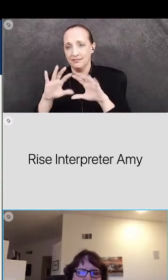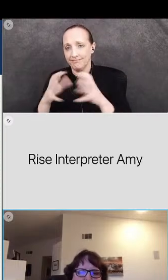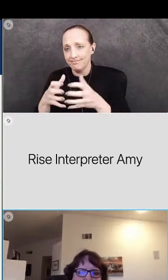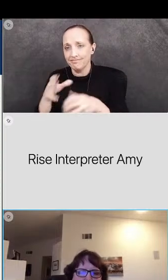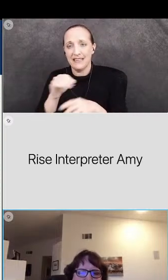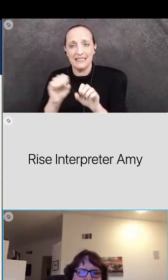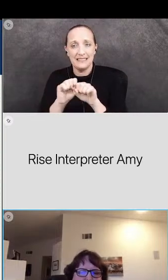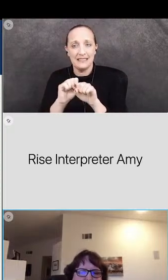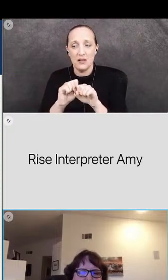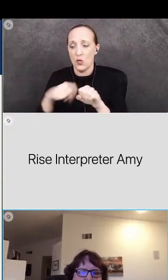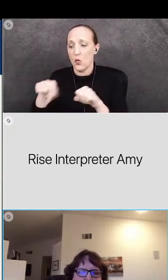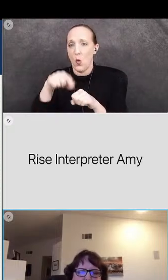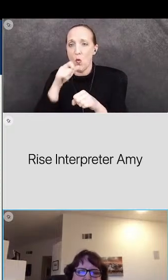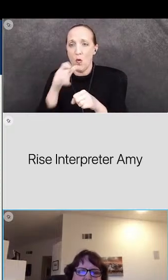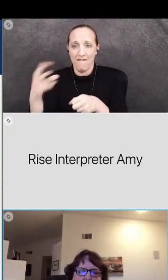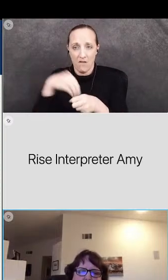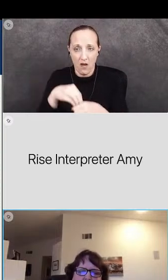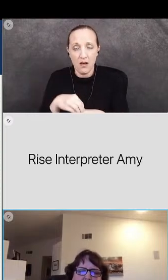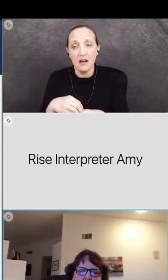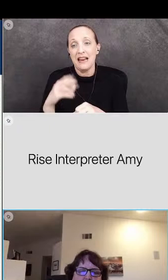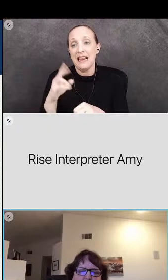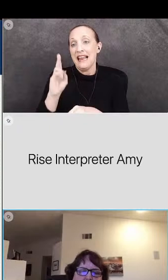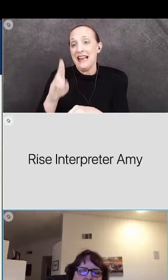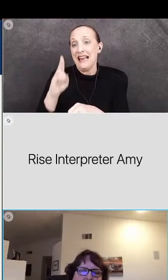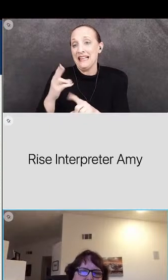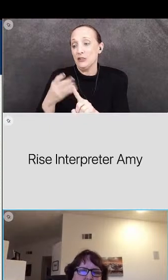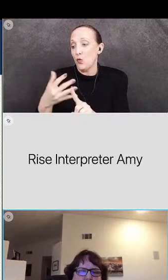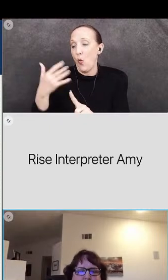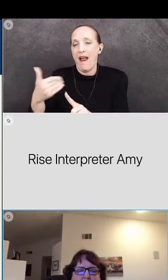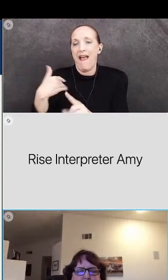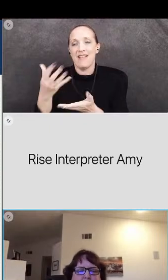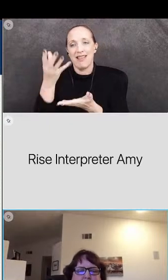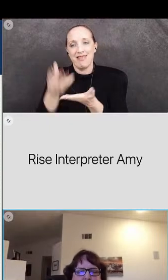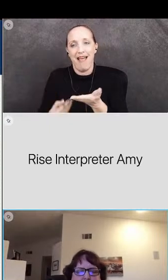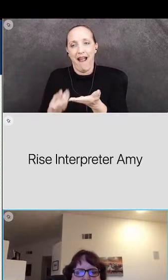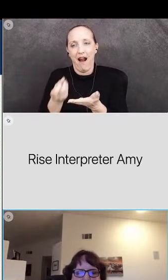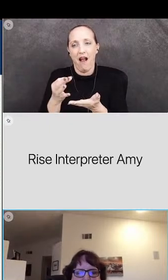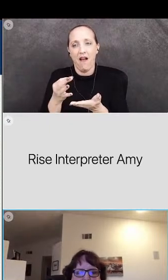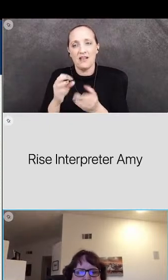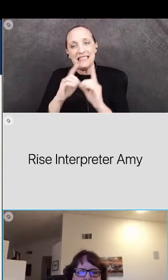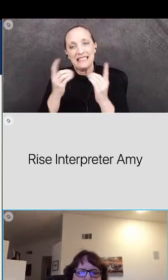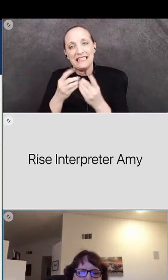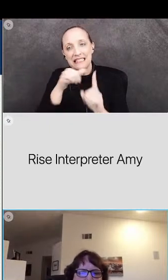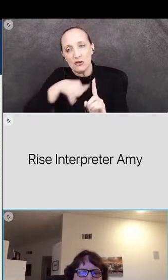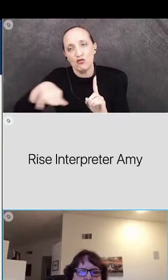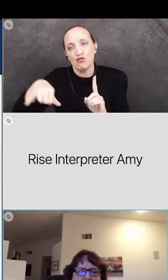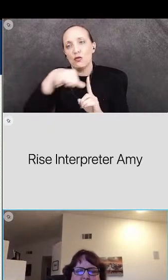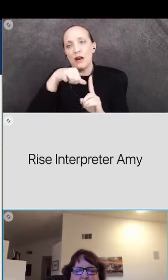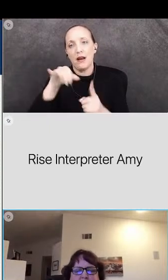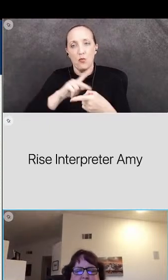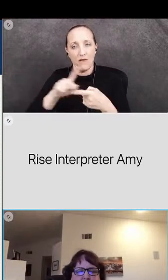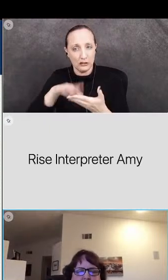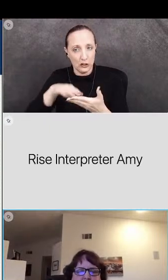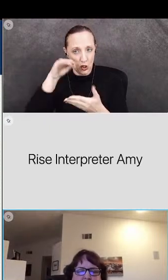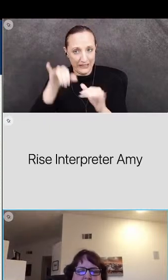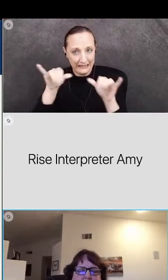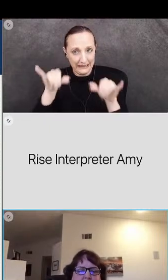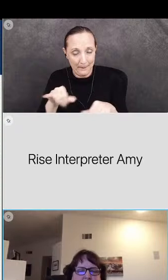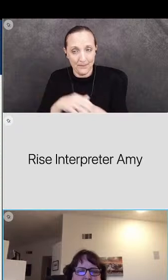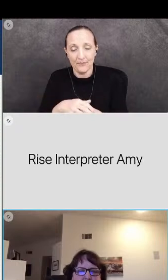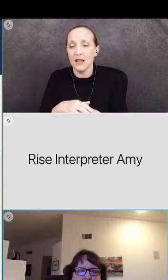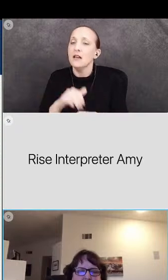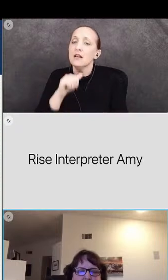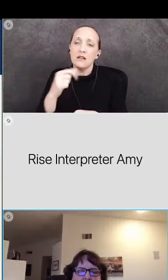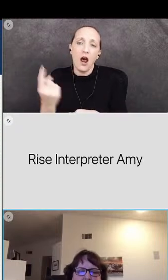perception that there's historically been a lack of district of a district-wide professional learning system it has not always been responsive to